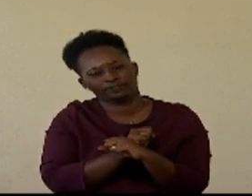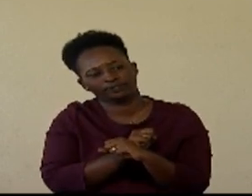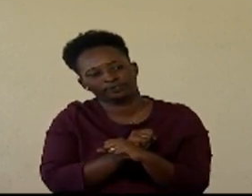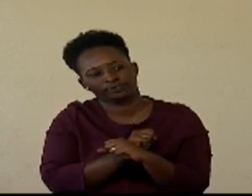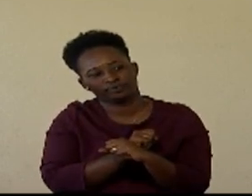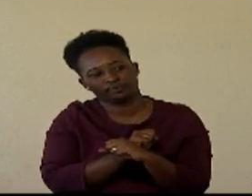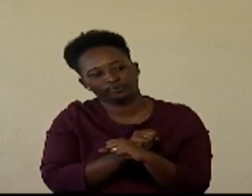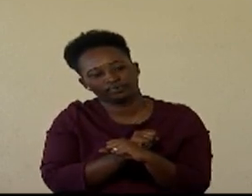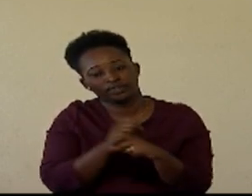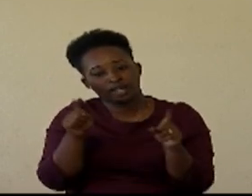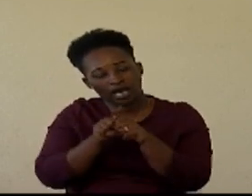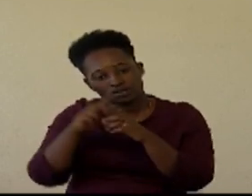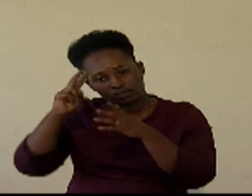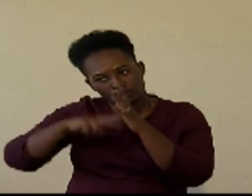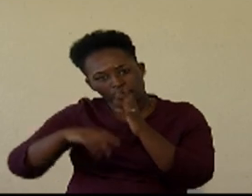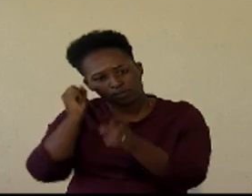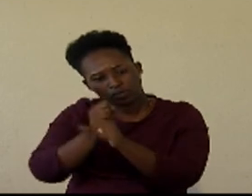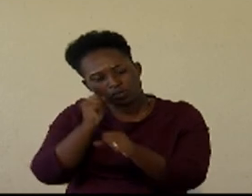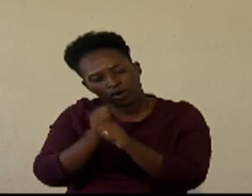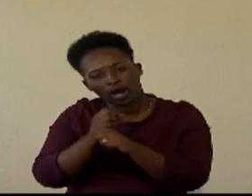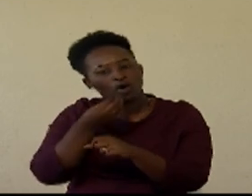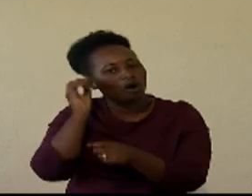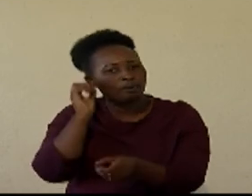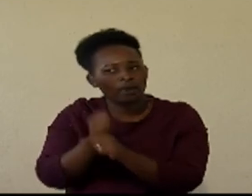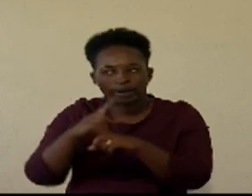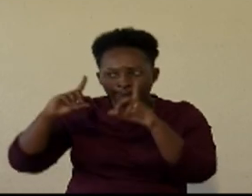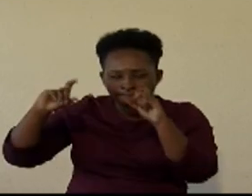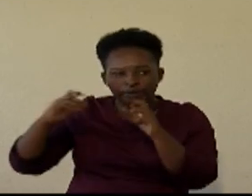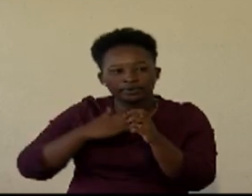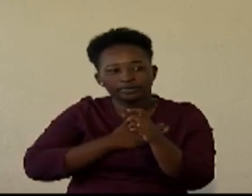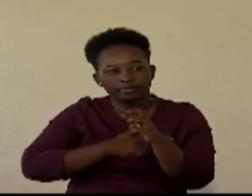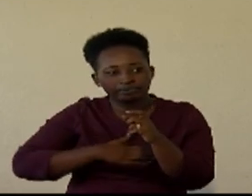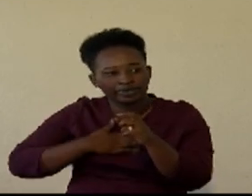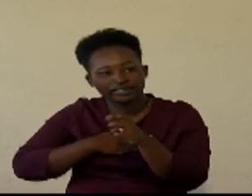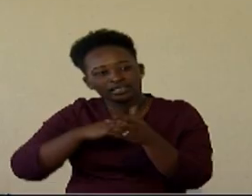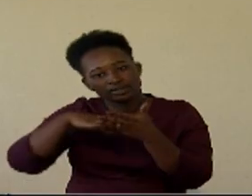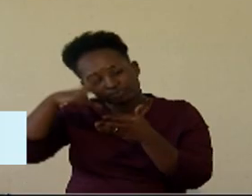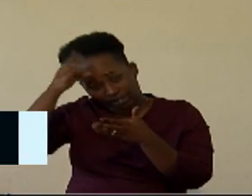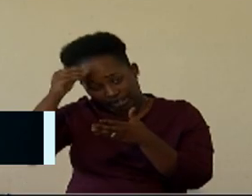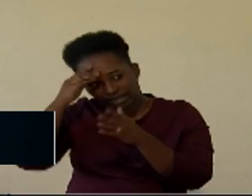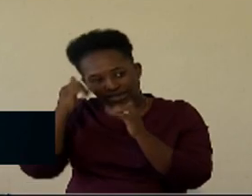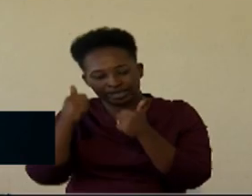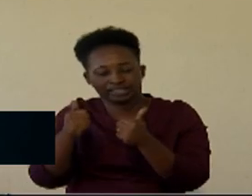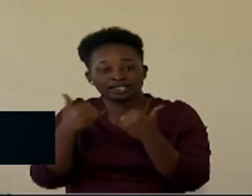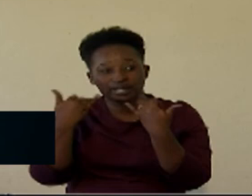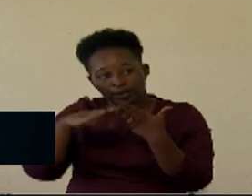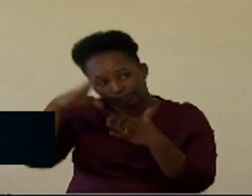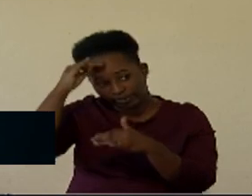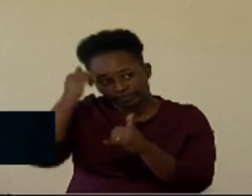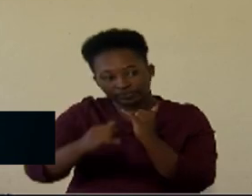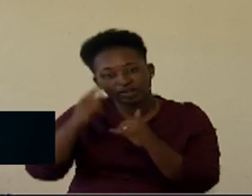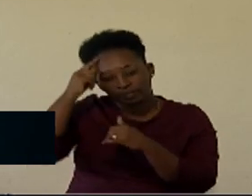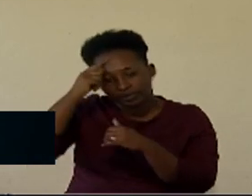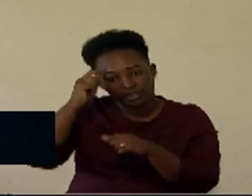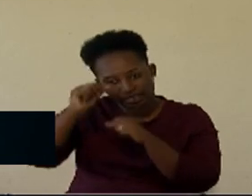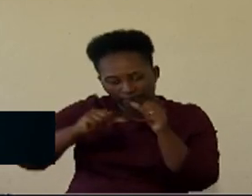so as you go through that as you take the clip for the homework we say the lesson ends now but think about